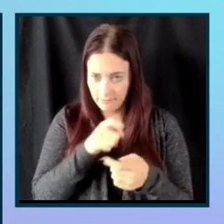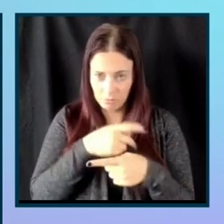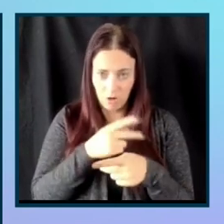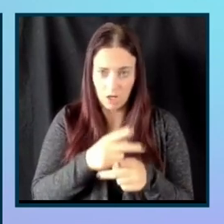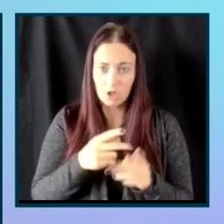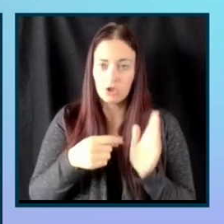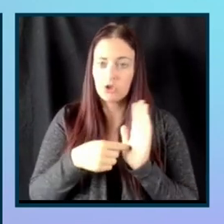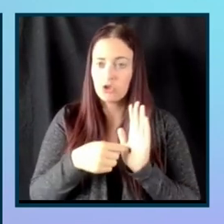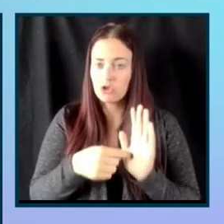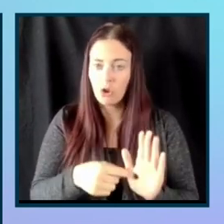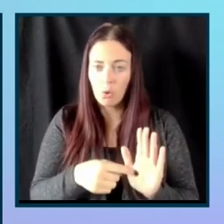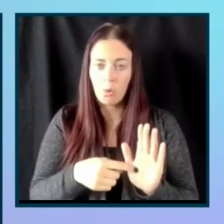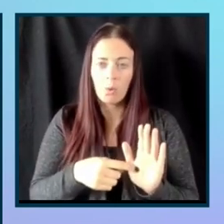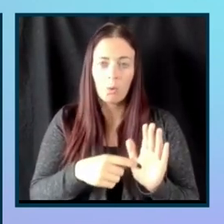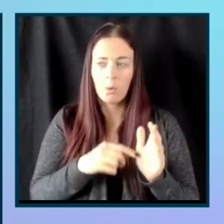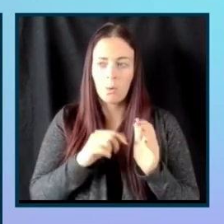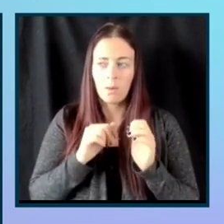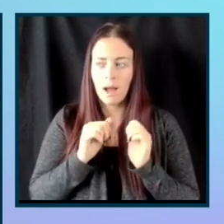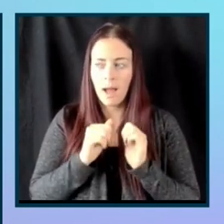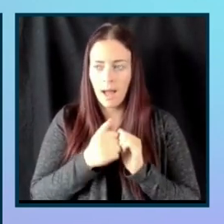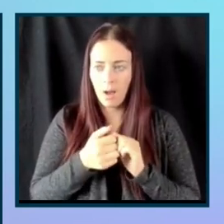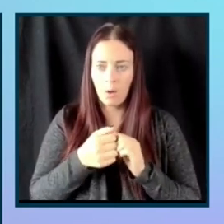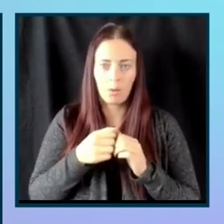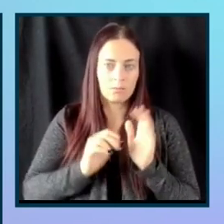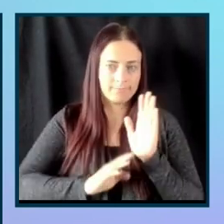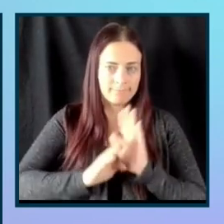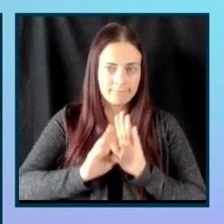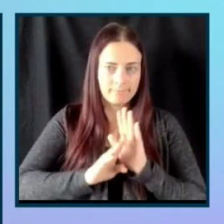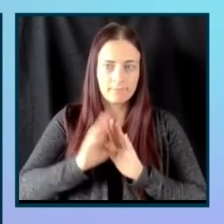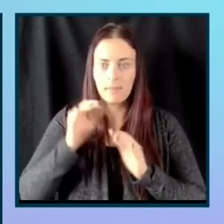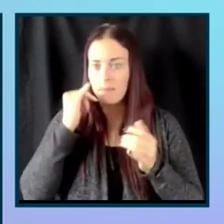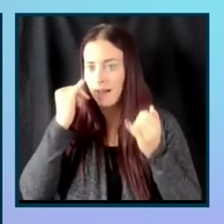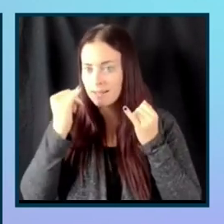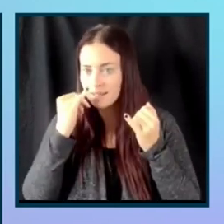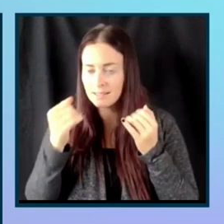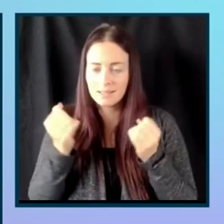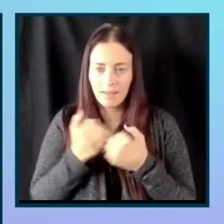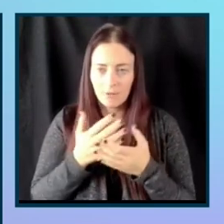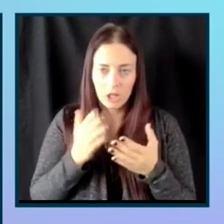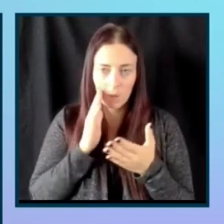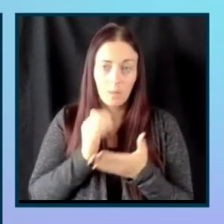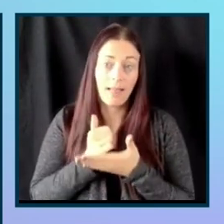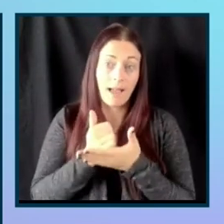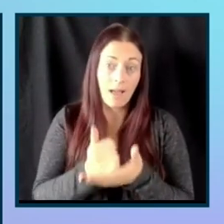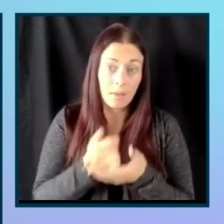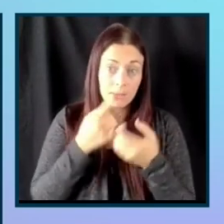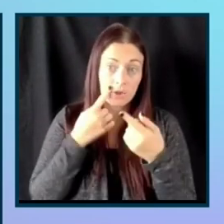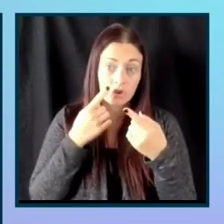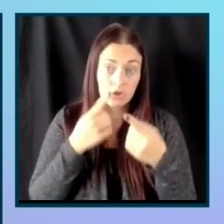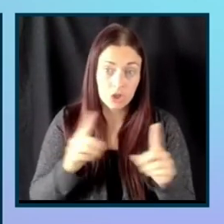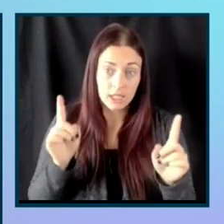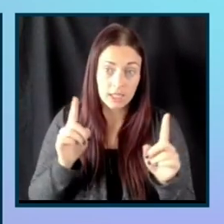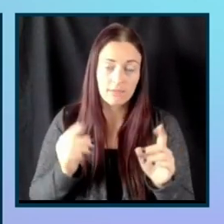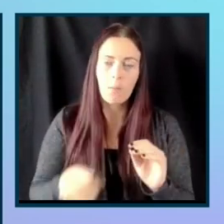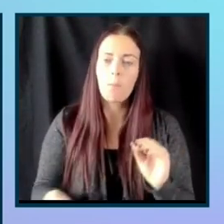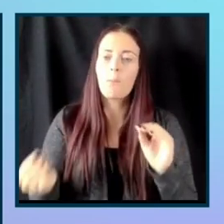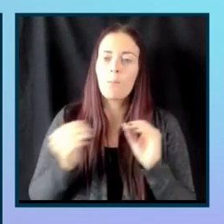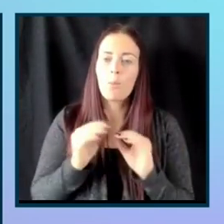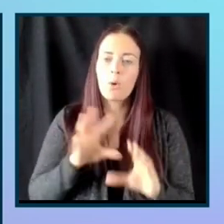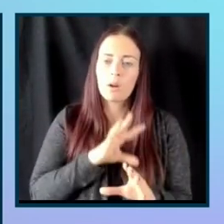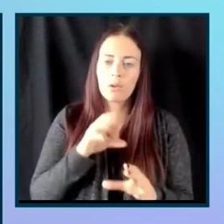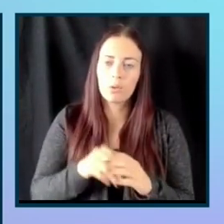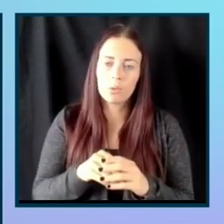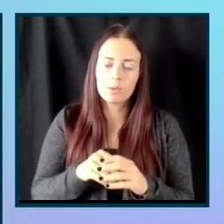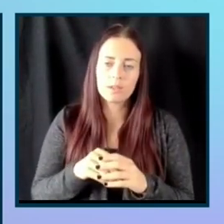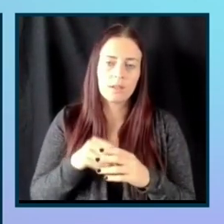some things in the, on that roadmap, um, will help achieve a much more inclusive product.